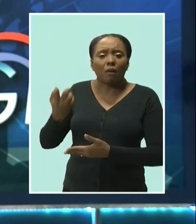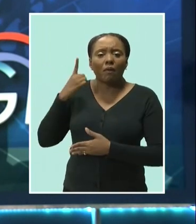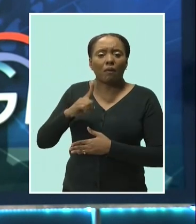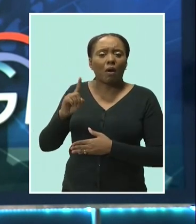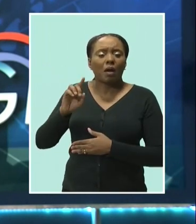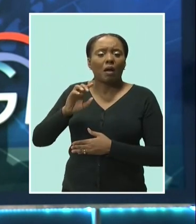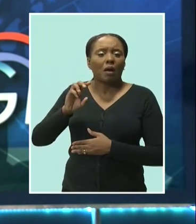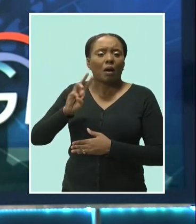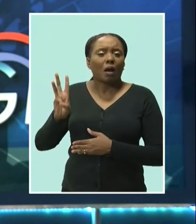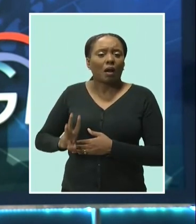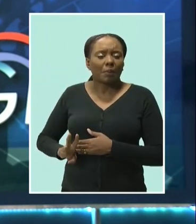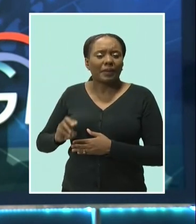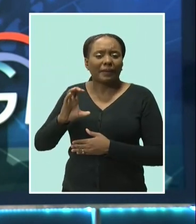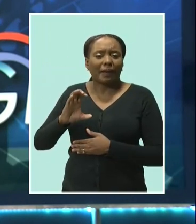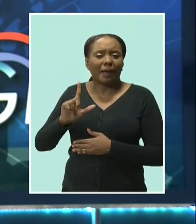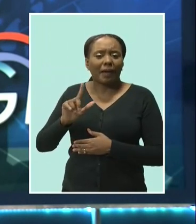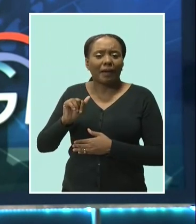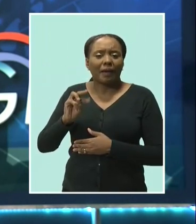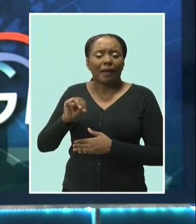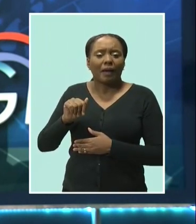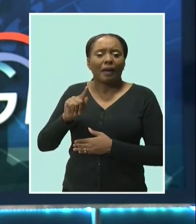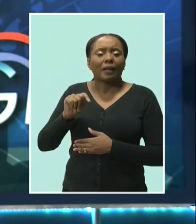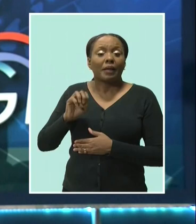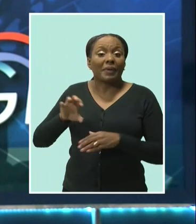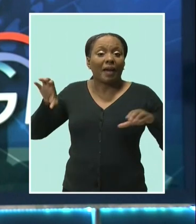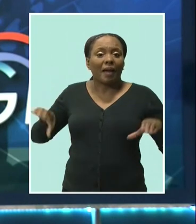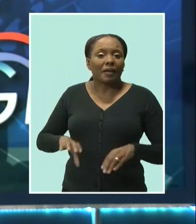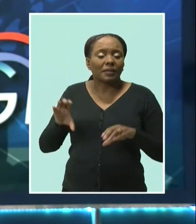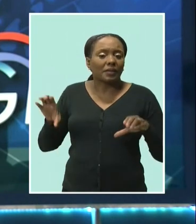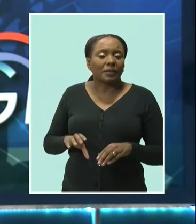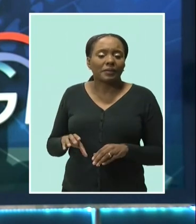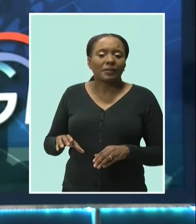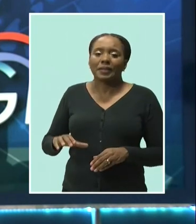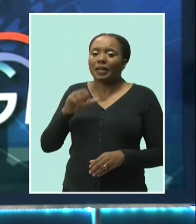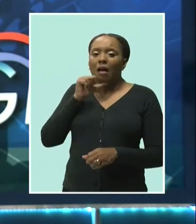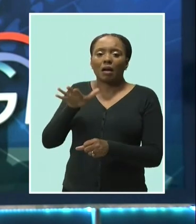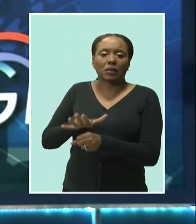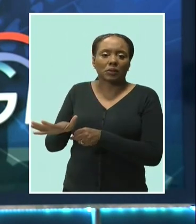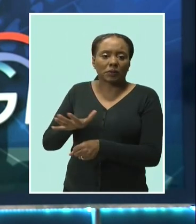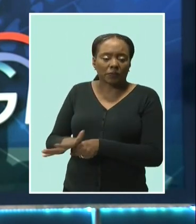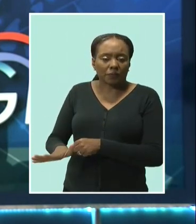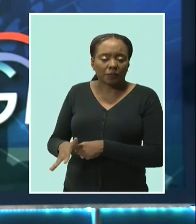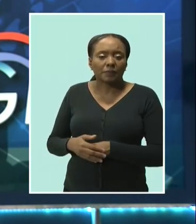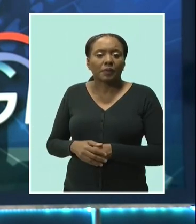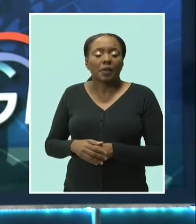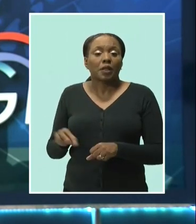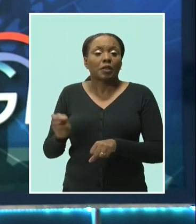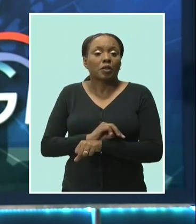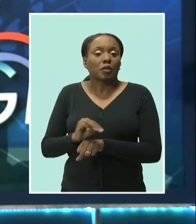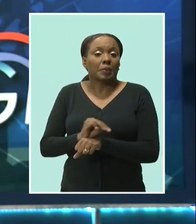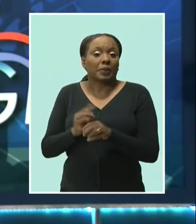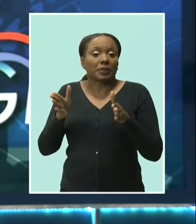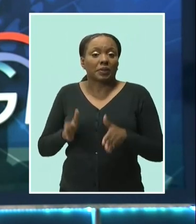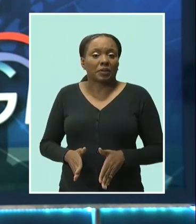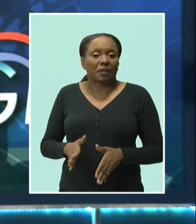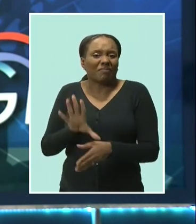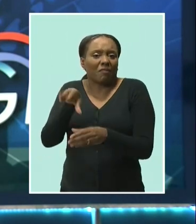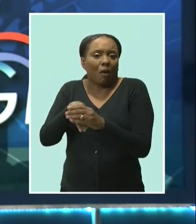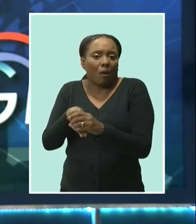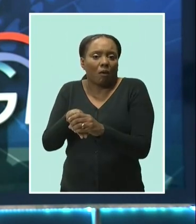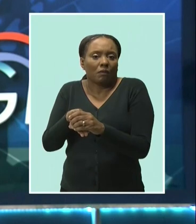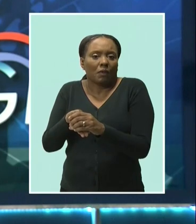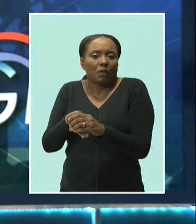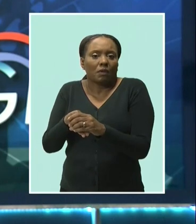countries is still falling short of the mark. This suggestion from Minister in the Ministry of Economic Affairs and Investment, Marcia Cattle.